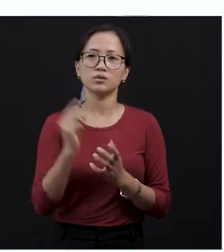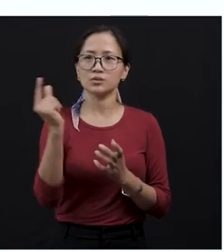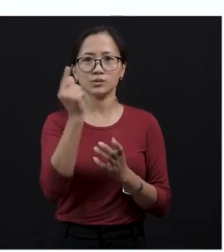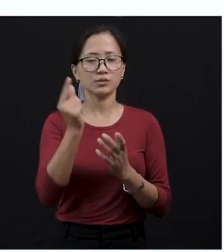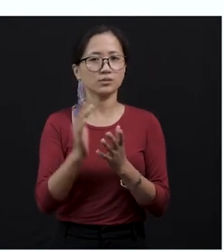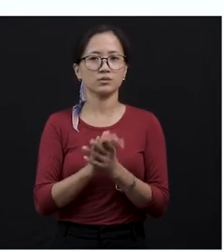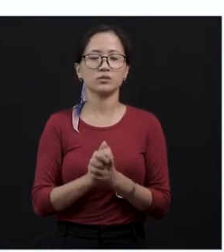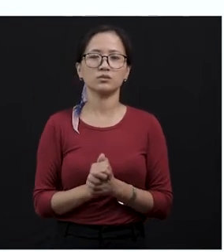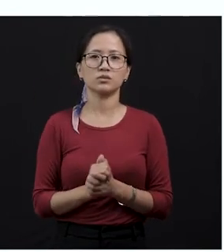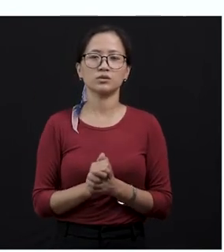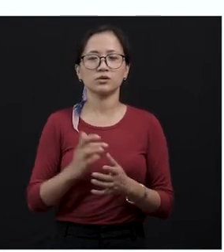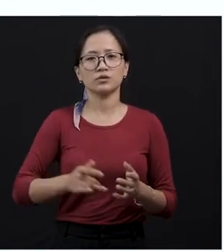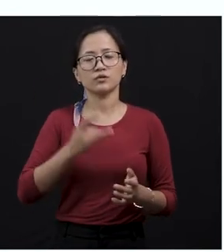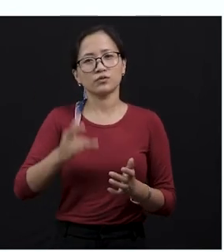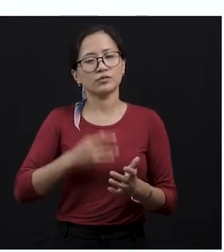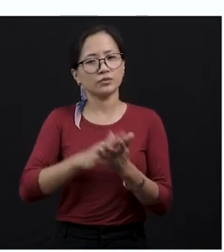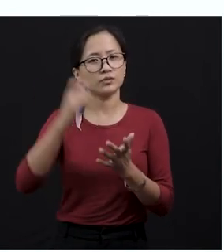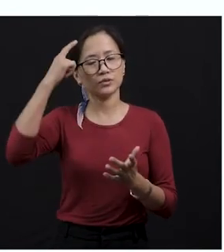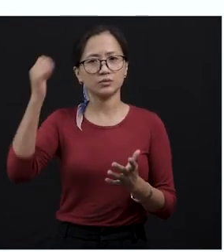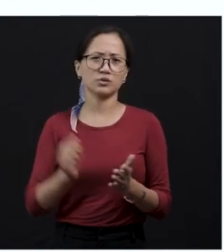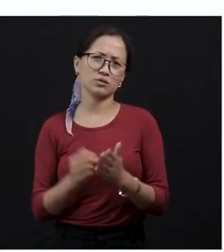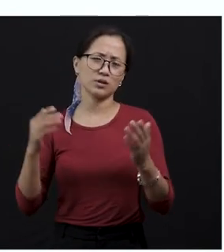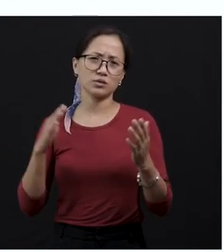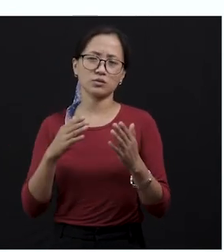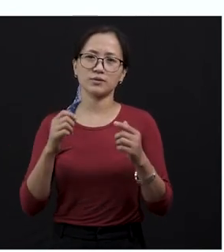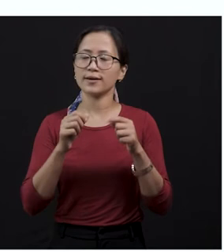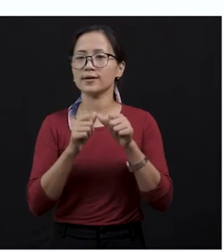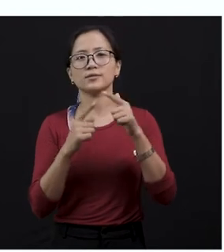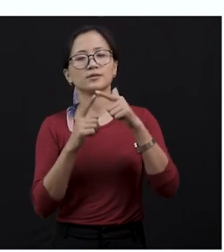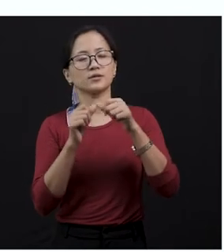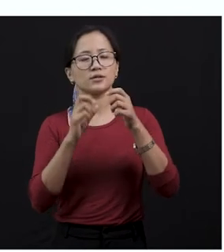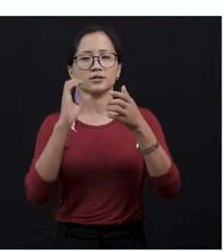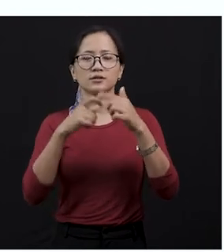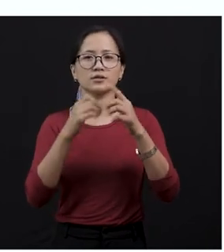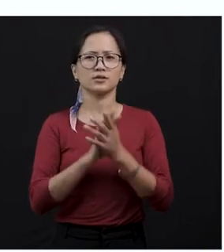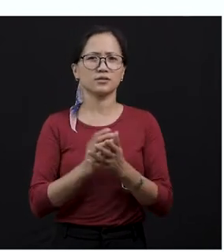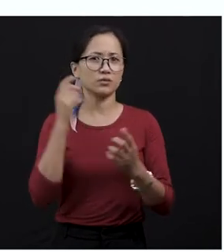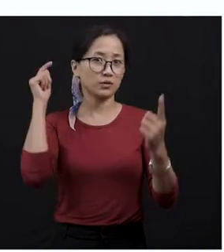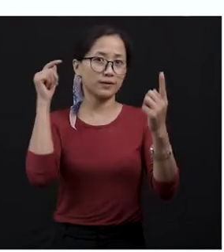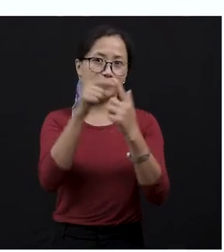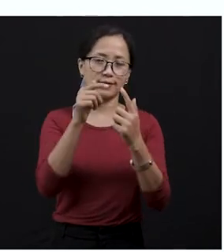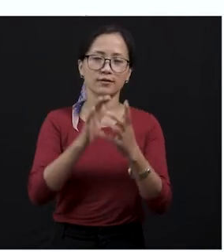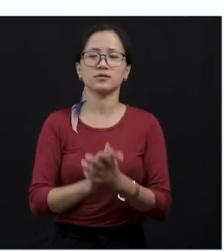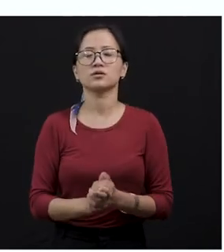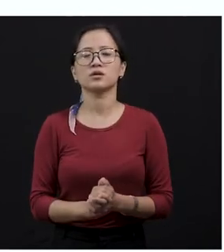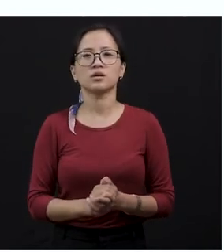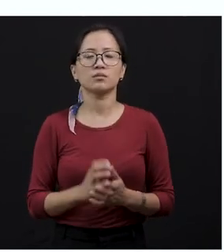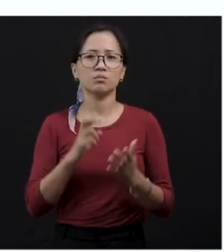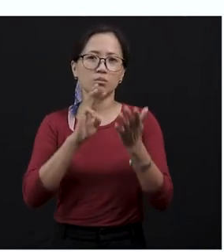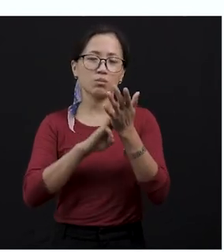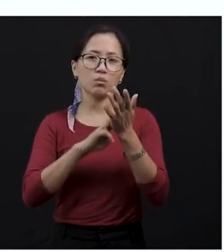He can make the mangoose feel dreamy and then attack it. But the mangoose was very wise. It was very clever